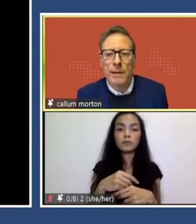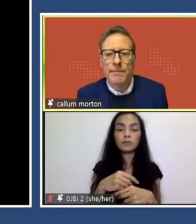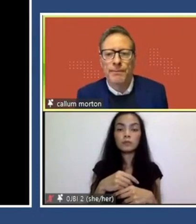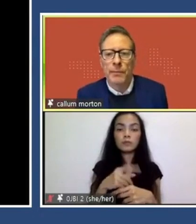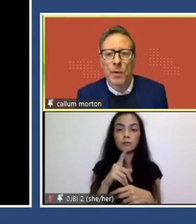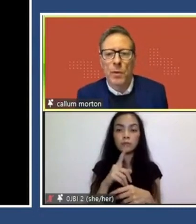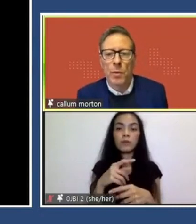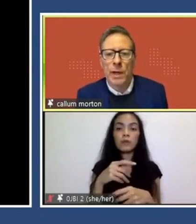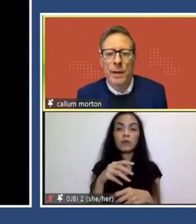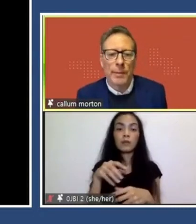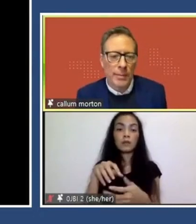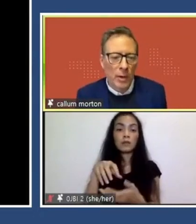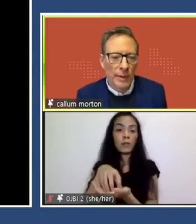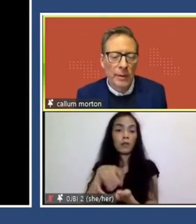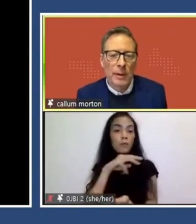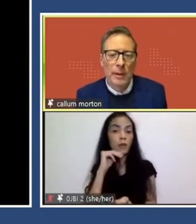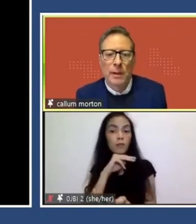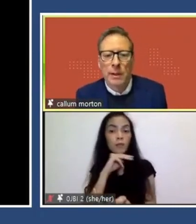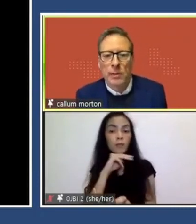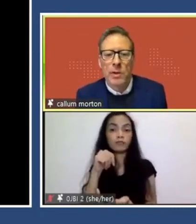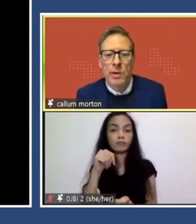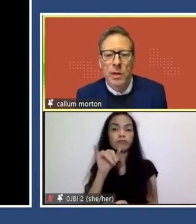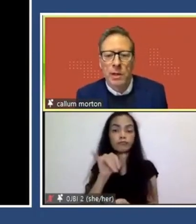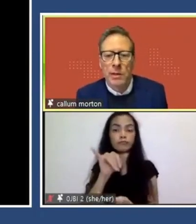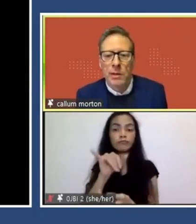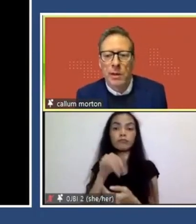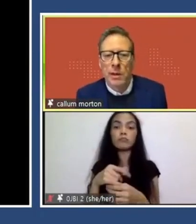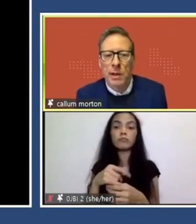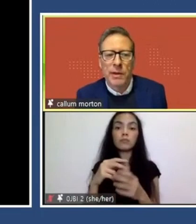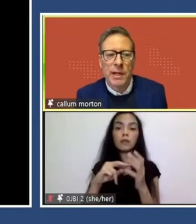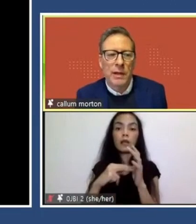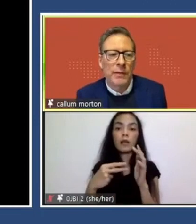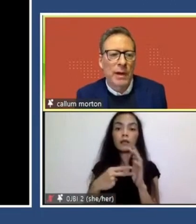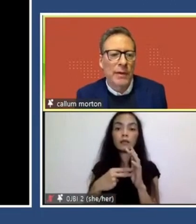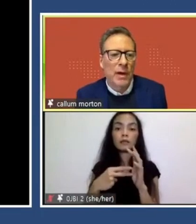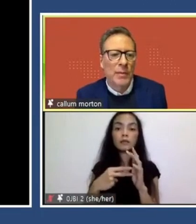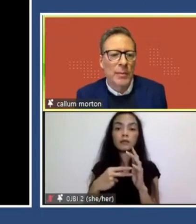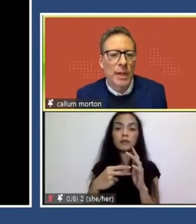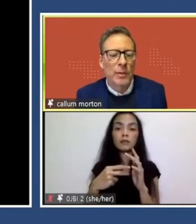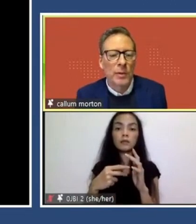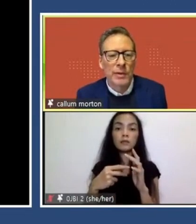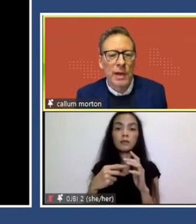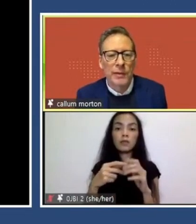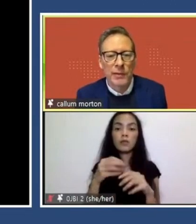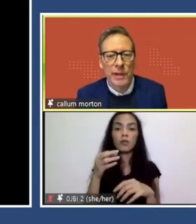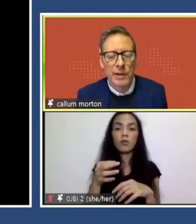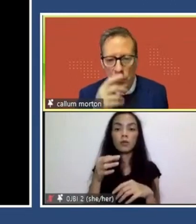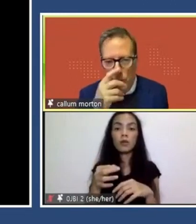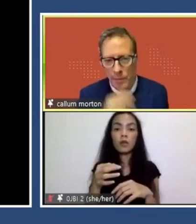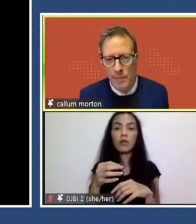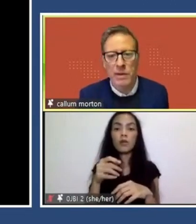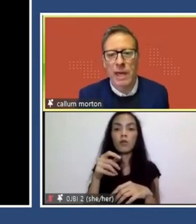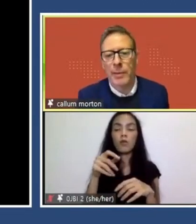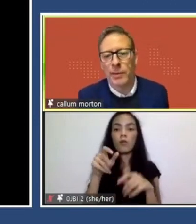We are in Melbourne, which is a city of around 5 million people in the South